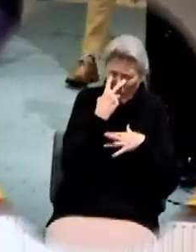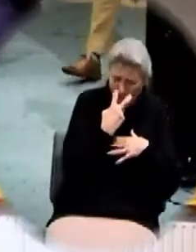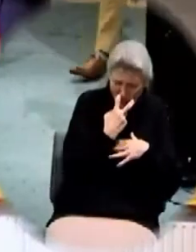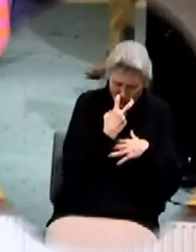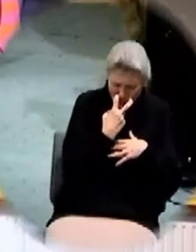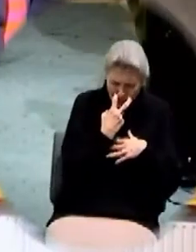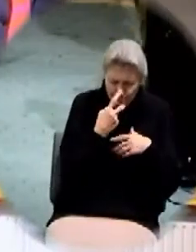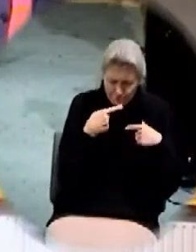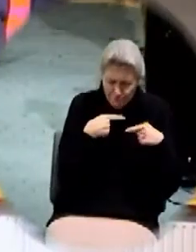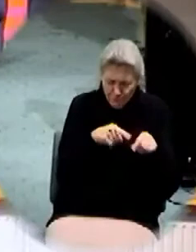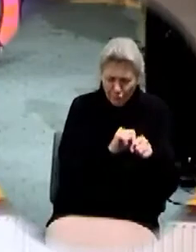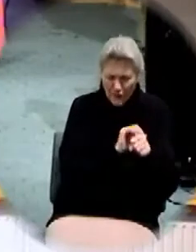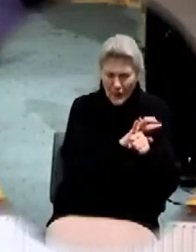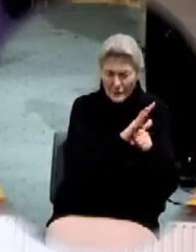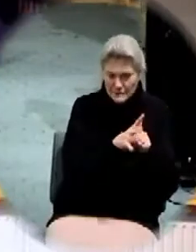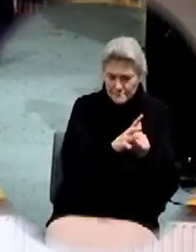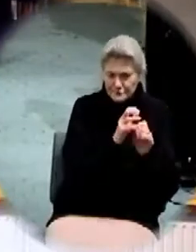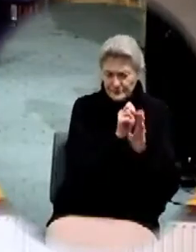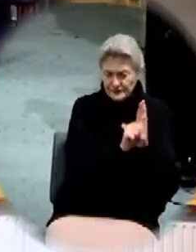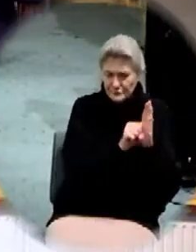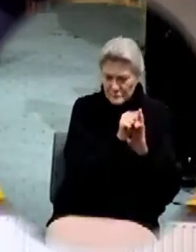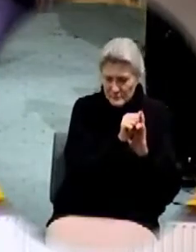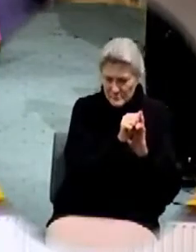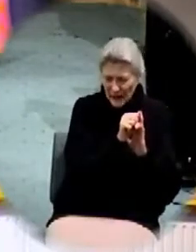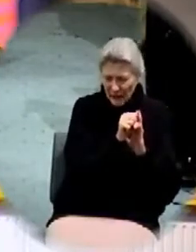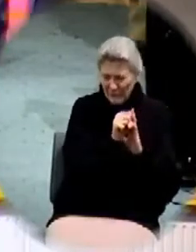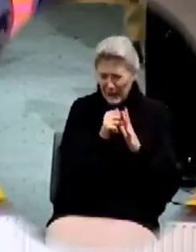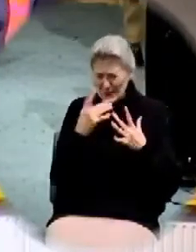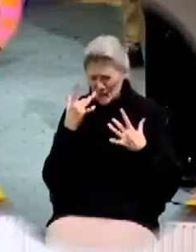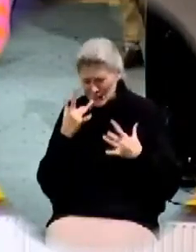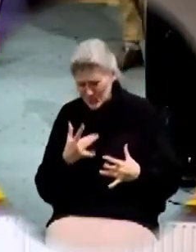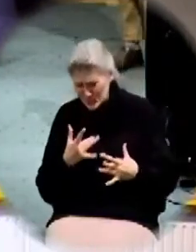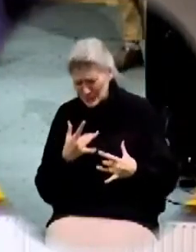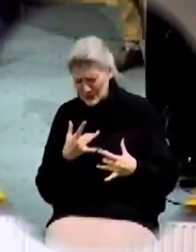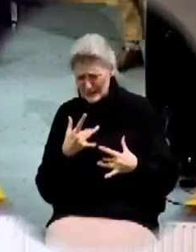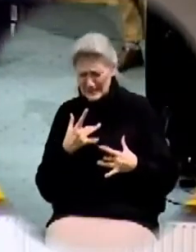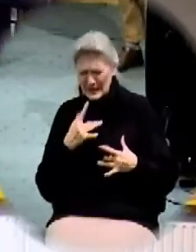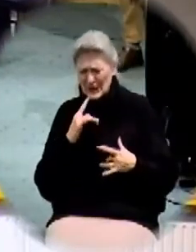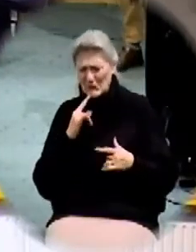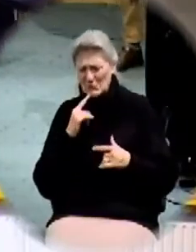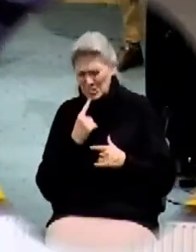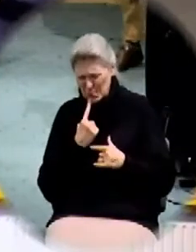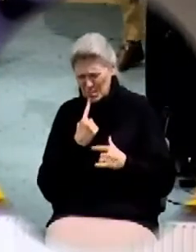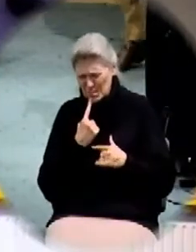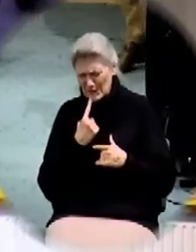if you've been despondent discouraged or depressed